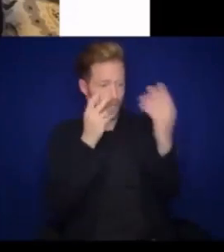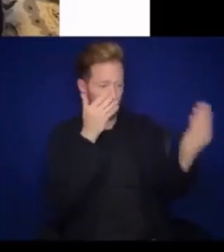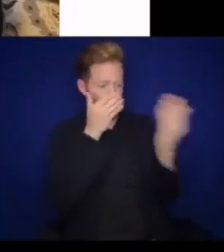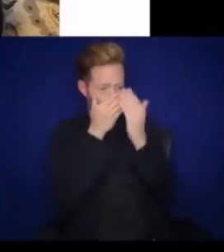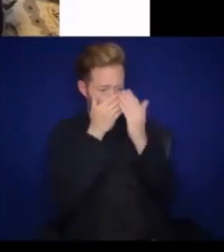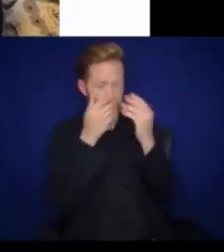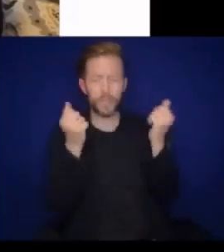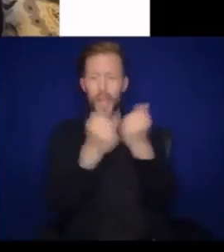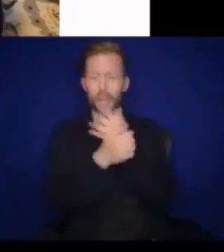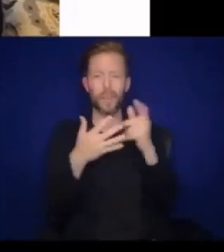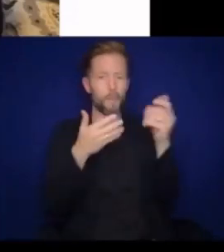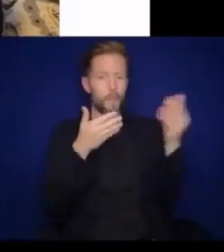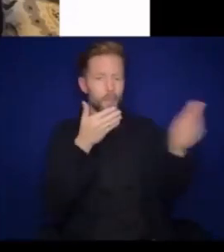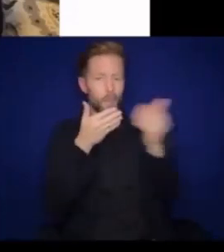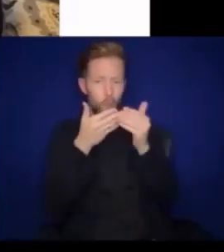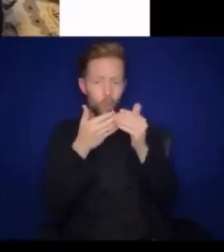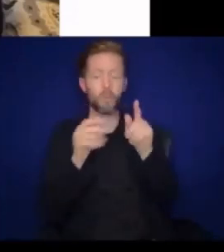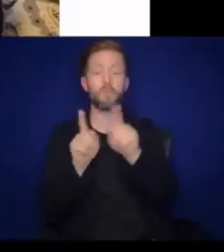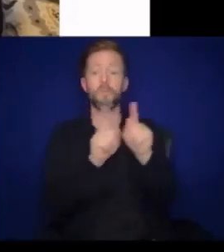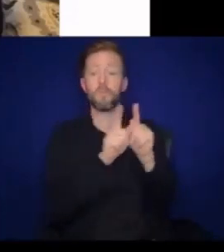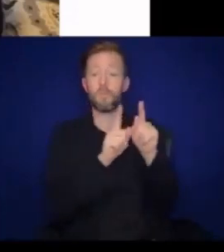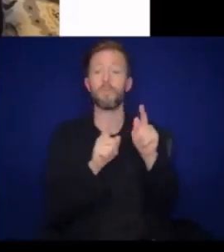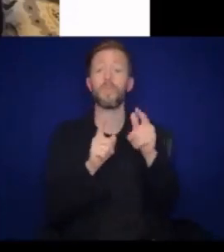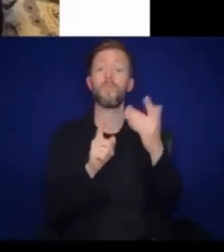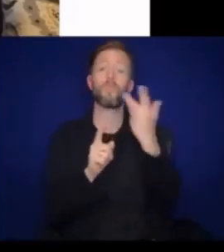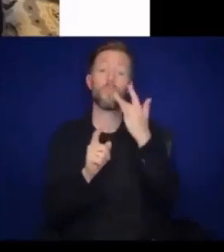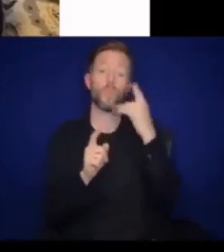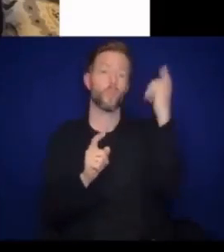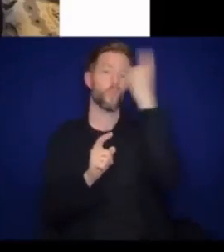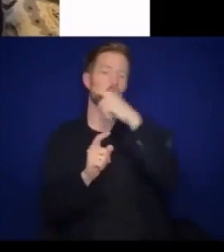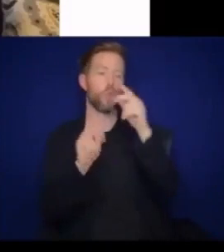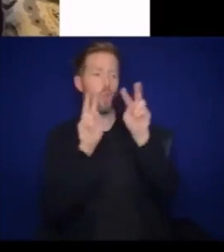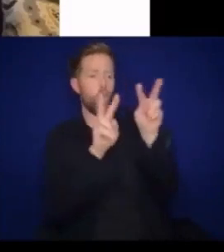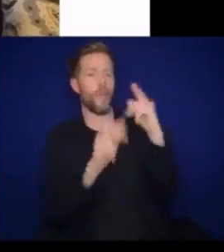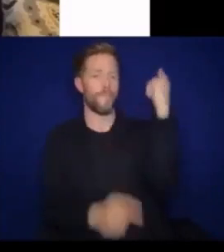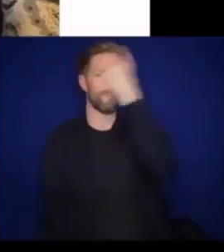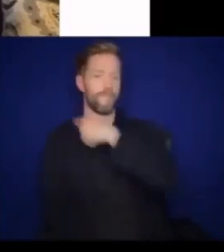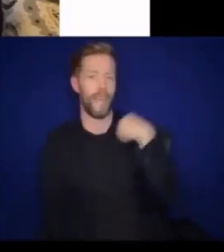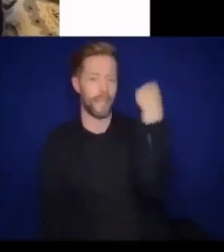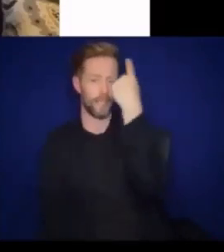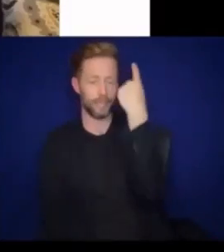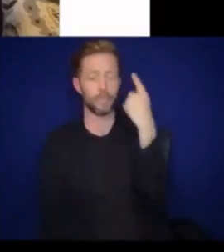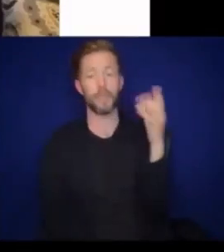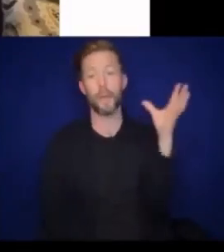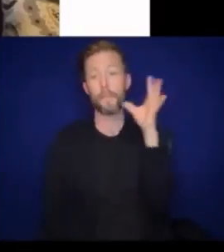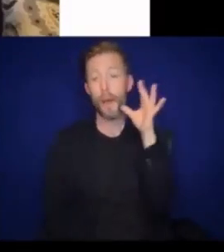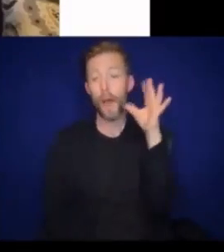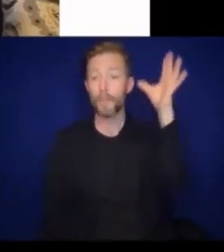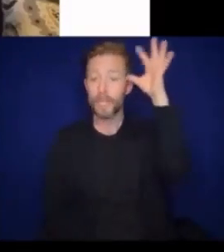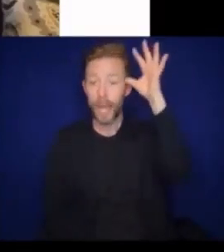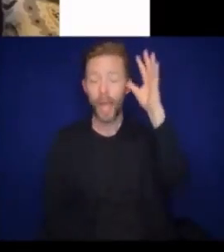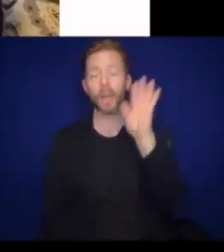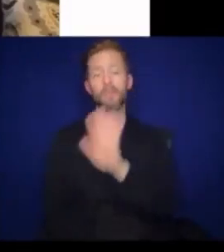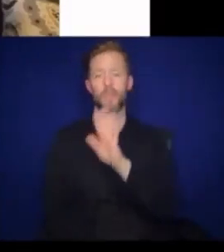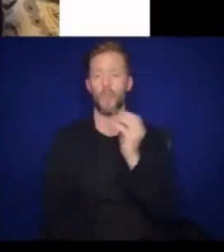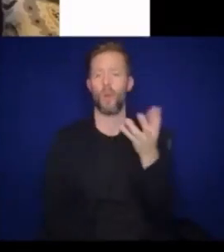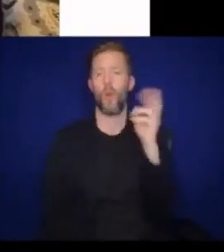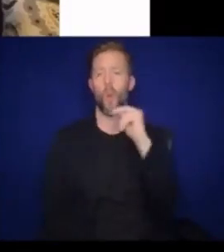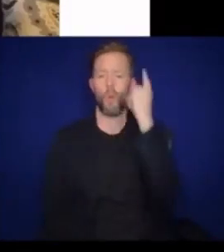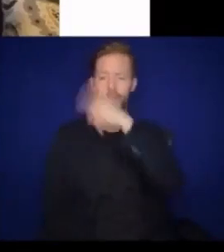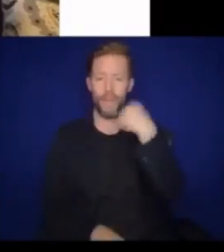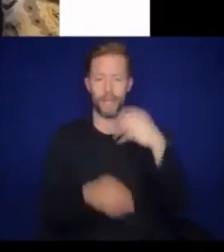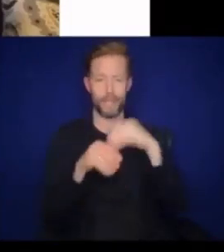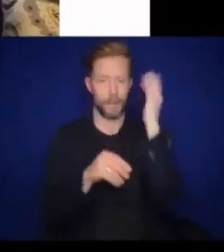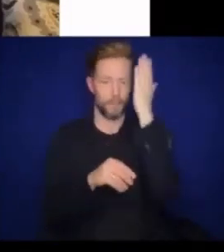world is very close to them. They also prefer to look at faces more than anything else, faces of mommy and daddy, and their own